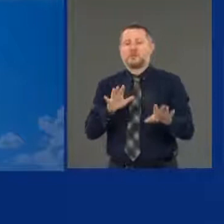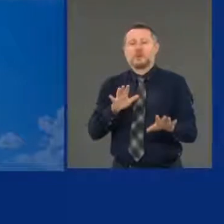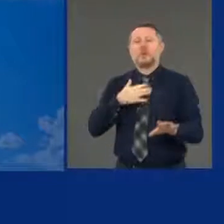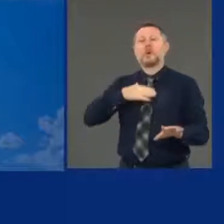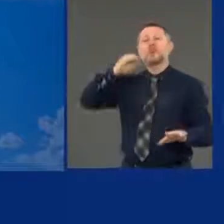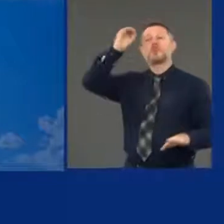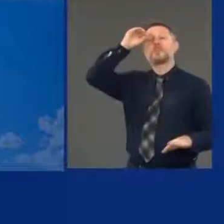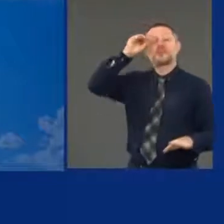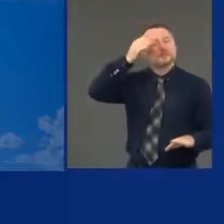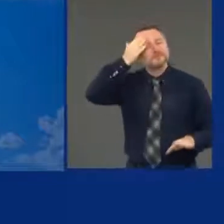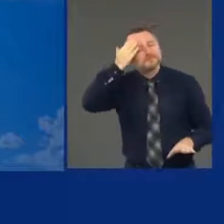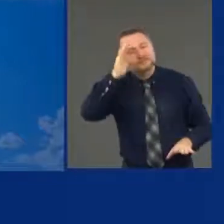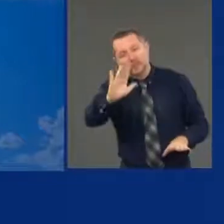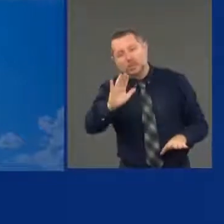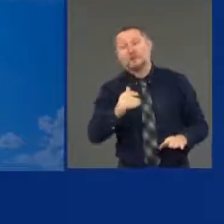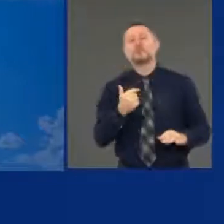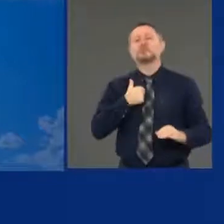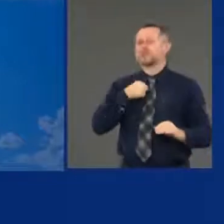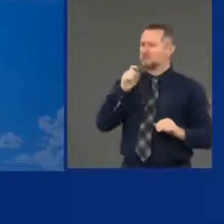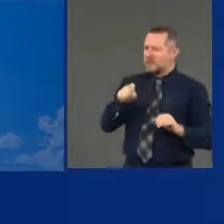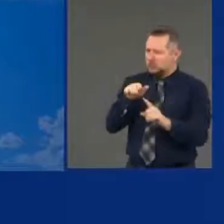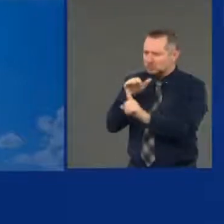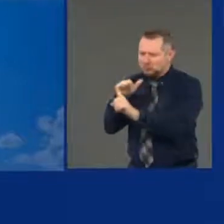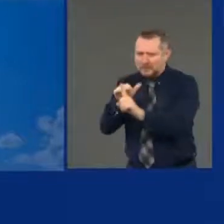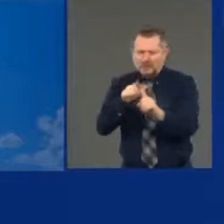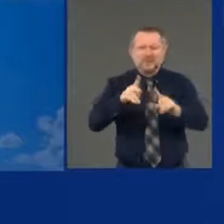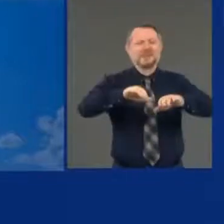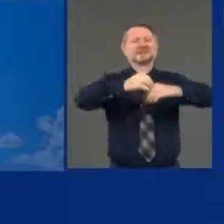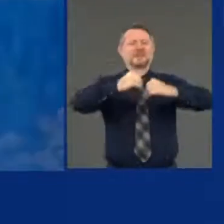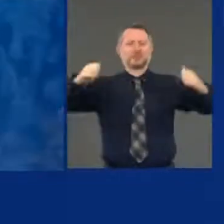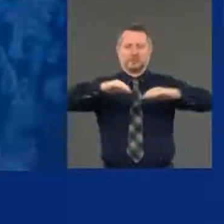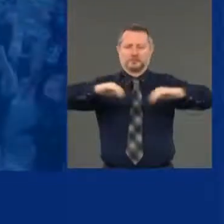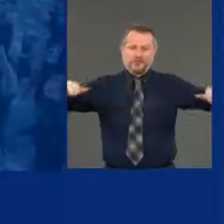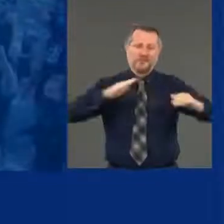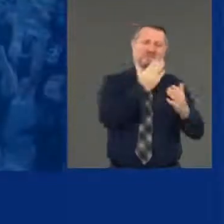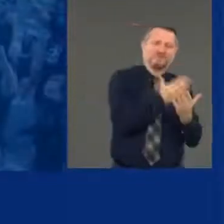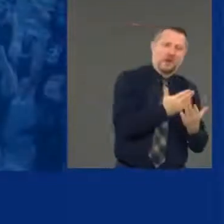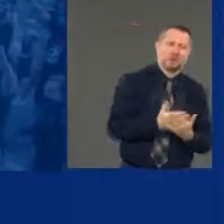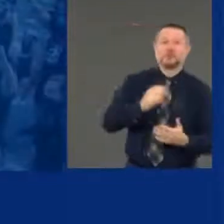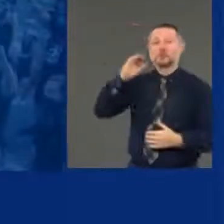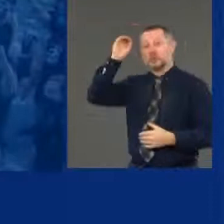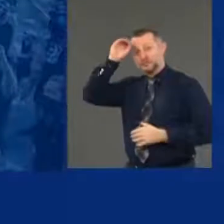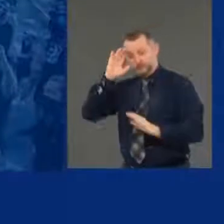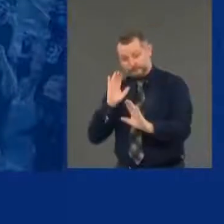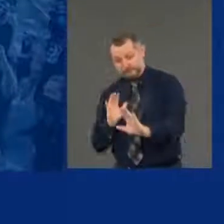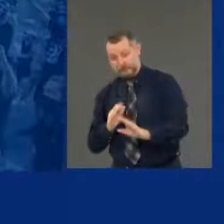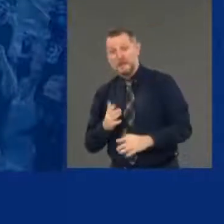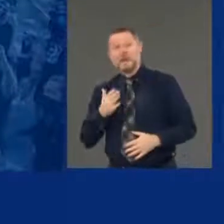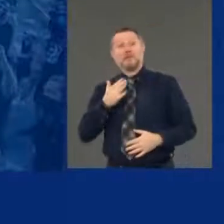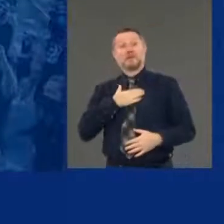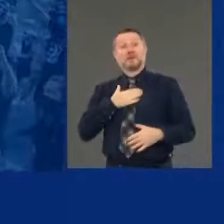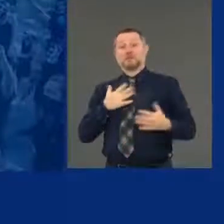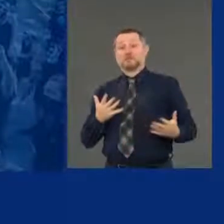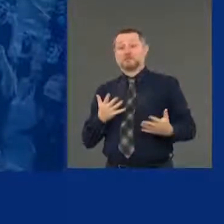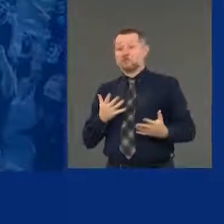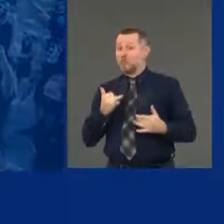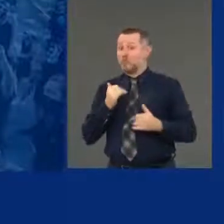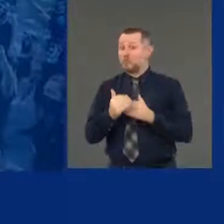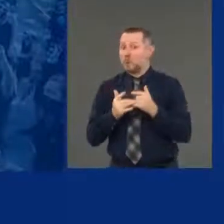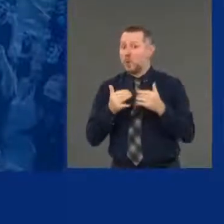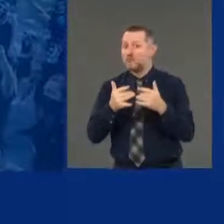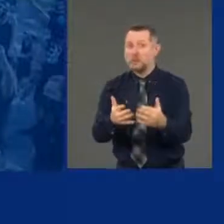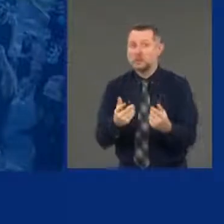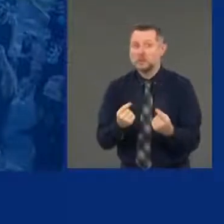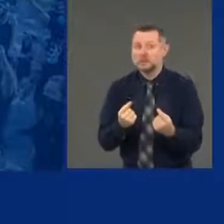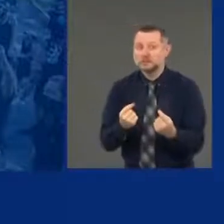lately. My opinion, what we should think about going forward, that this is not just a